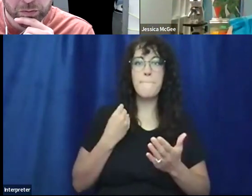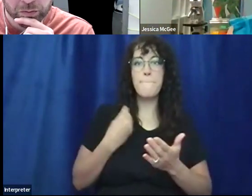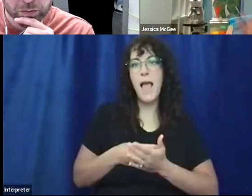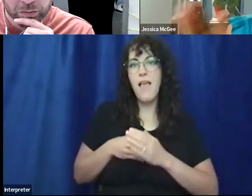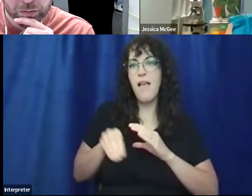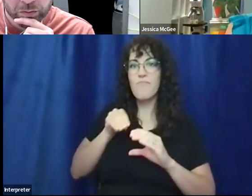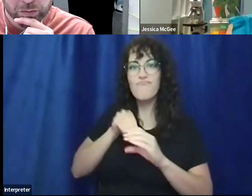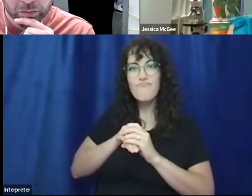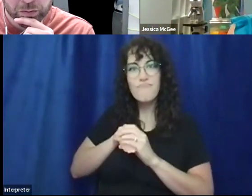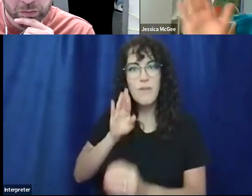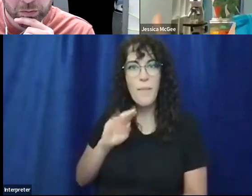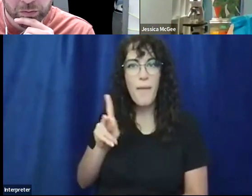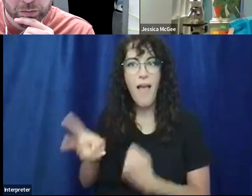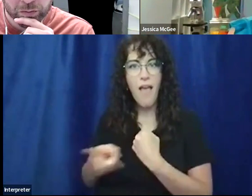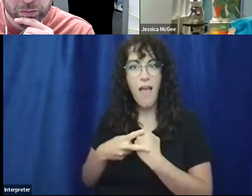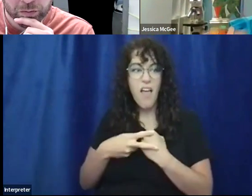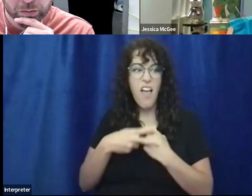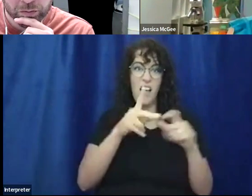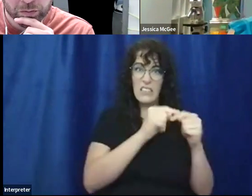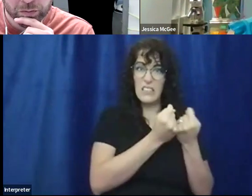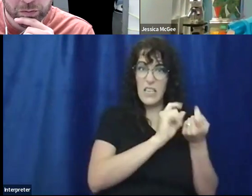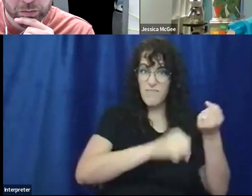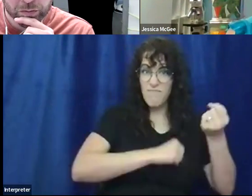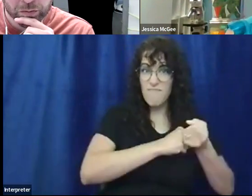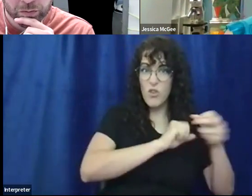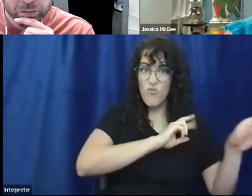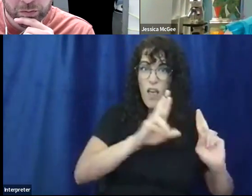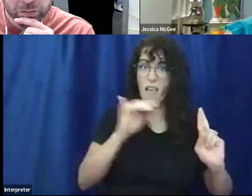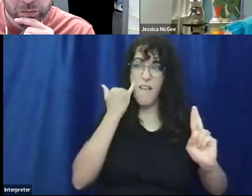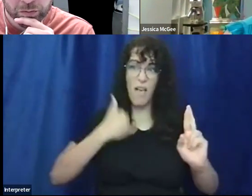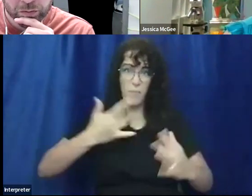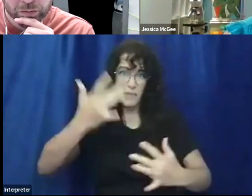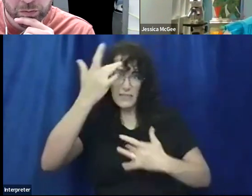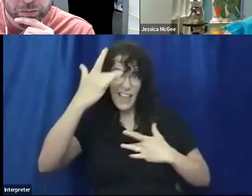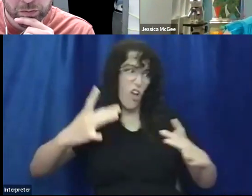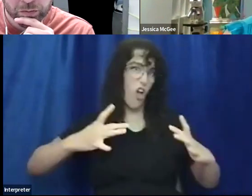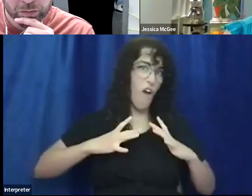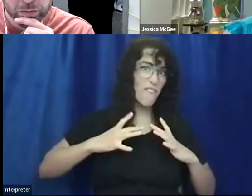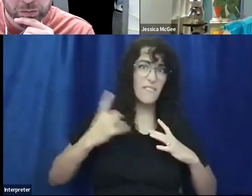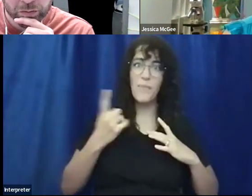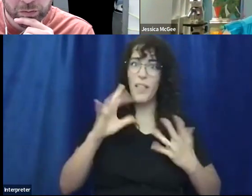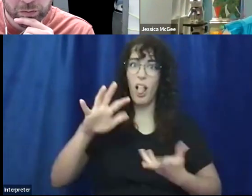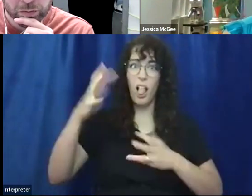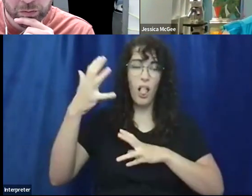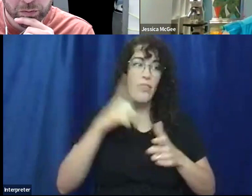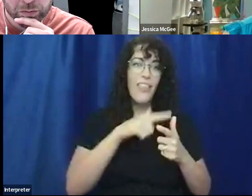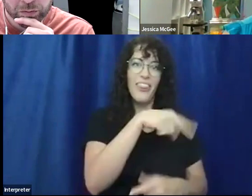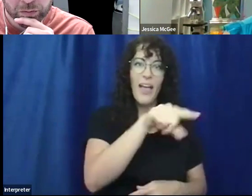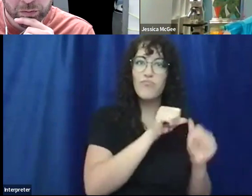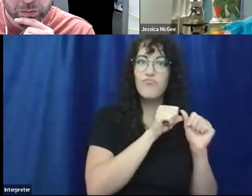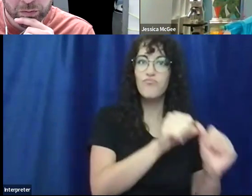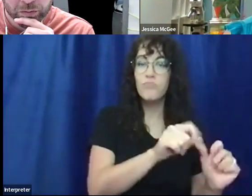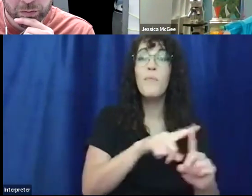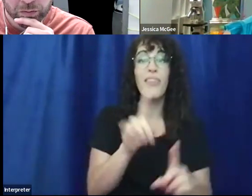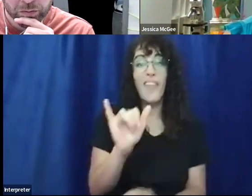team that can, you know, if I go down, they can do things. Um, but it was, it was really last